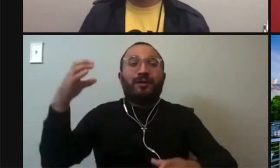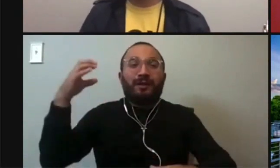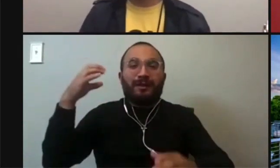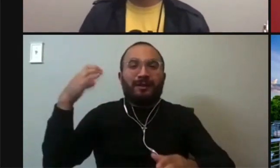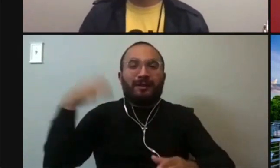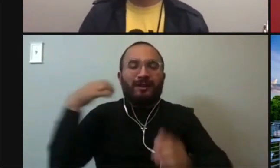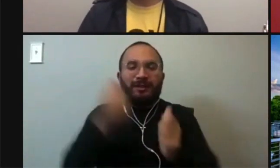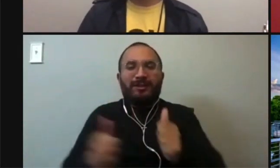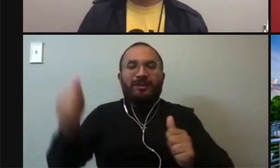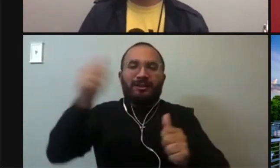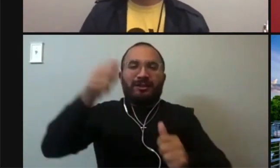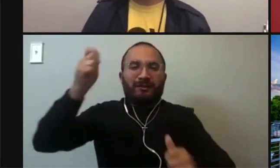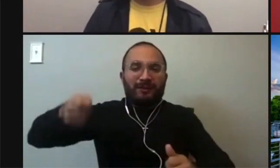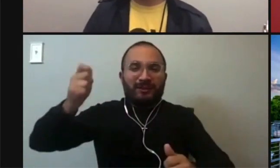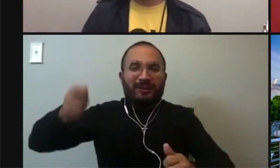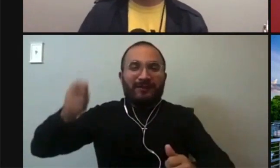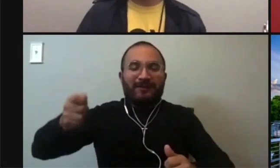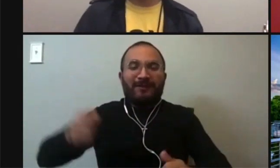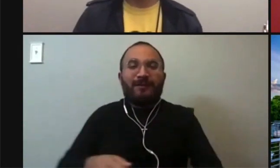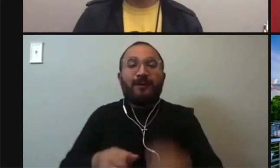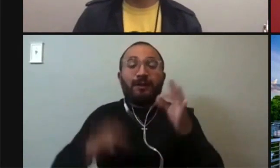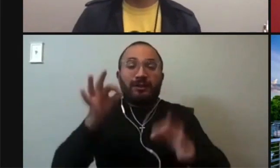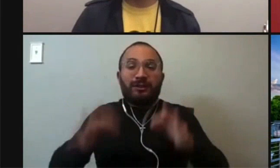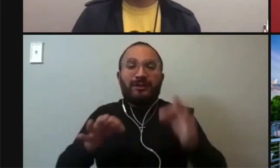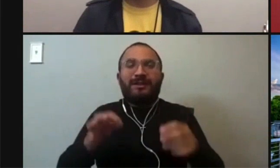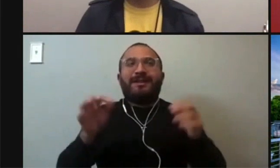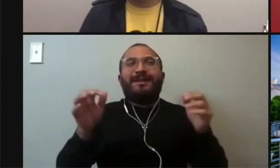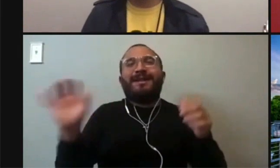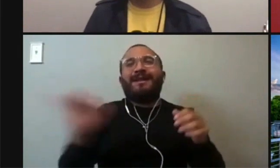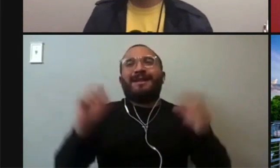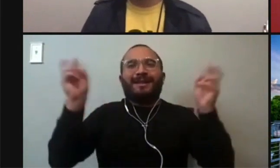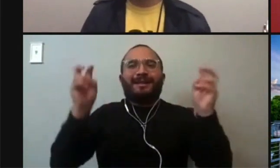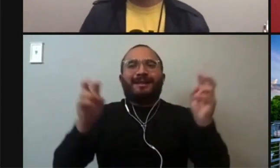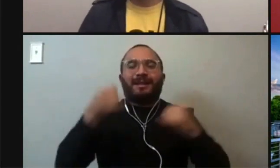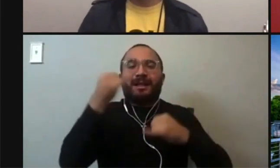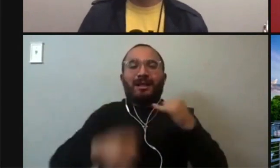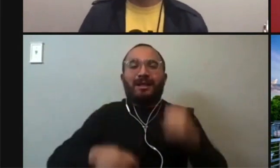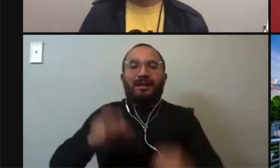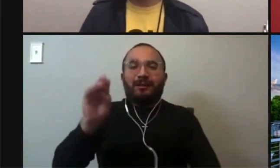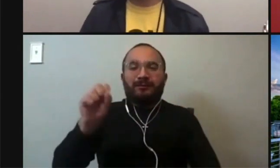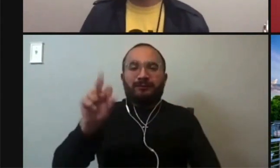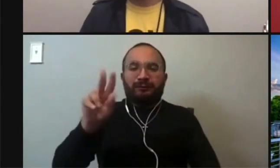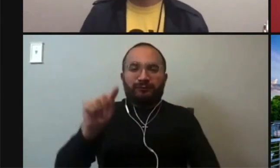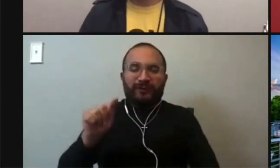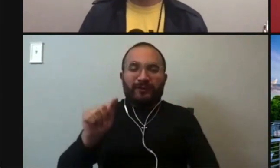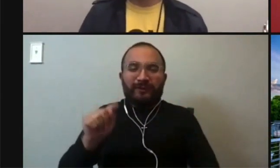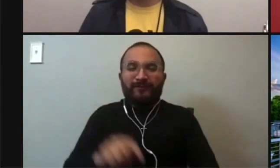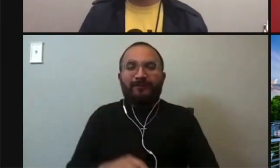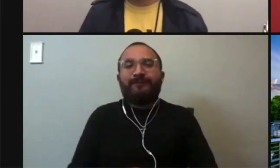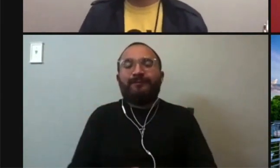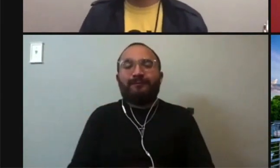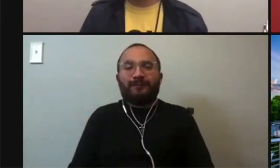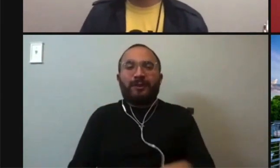Um, it's basically what they call the court of last resort for civil matters in the state. and by statute, the court